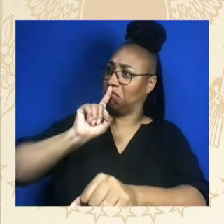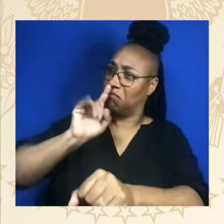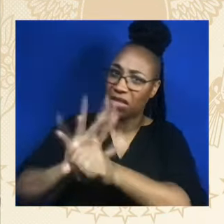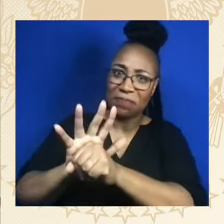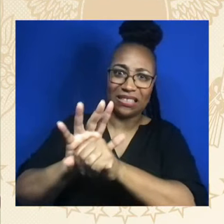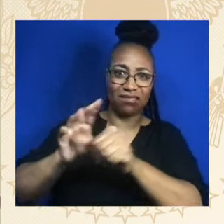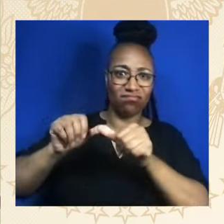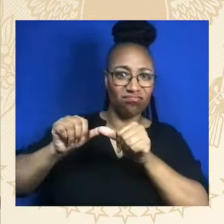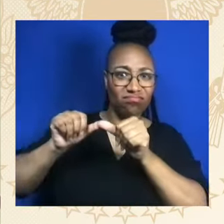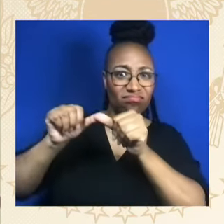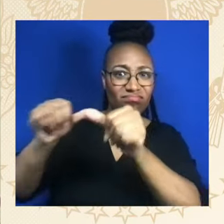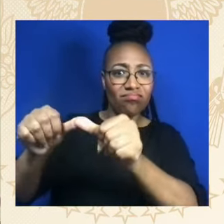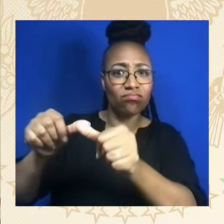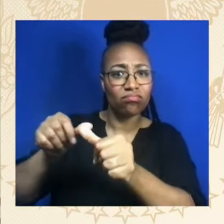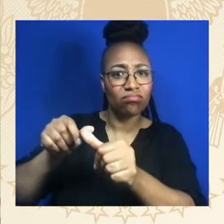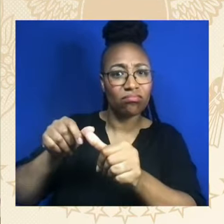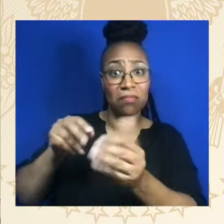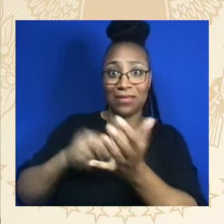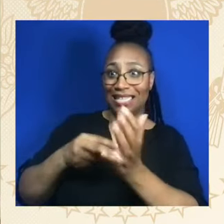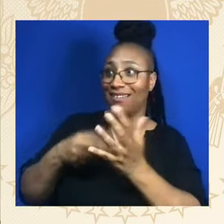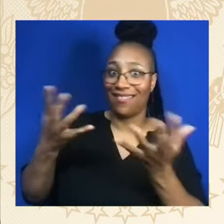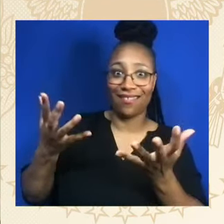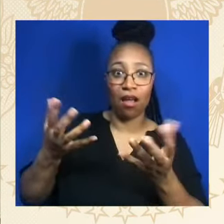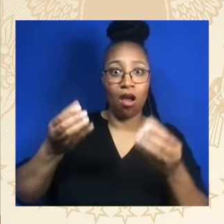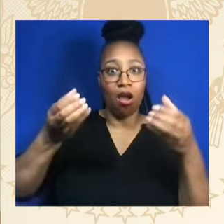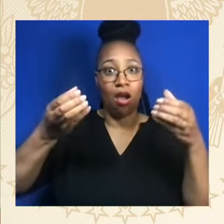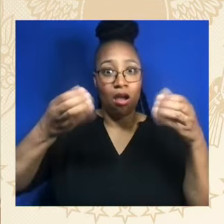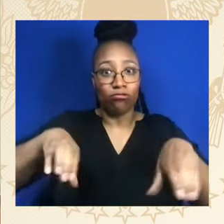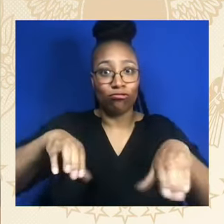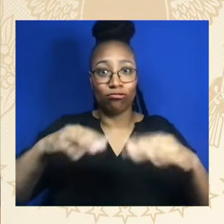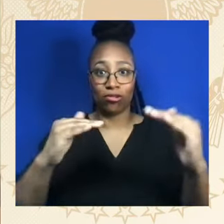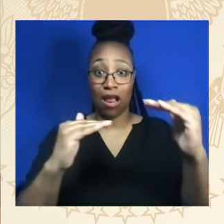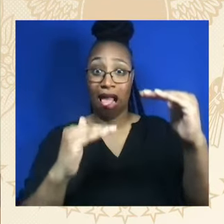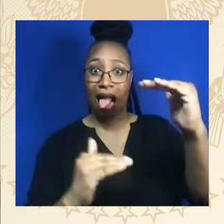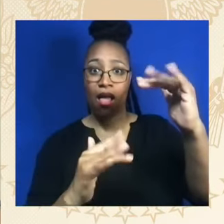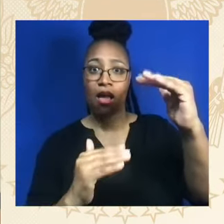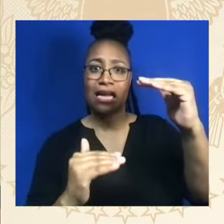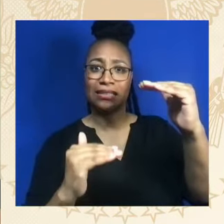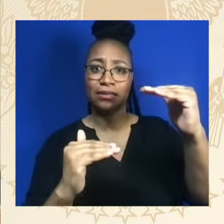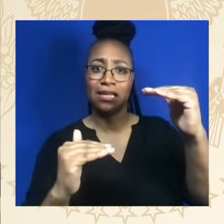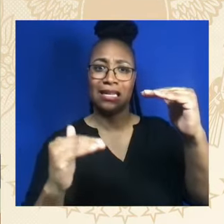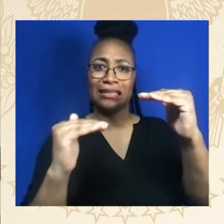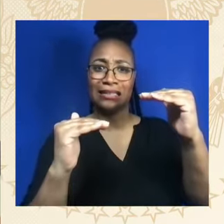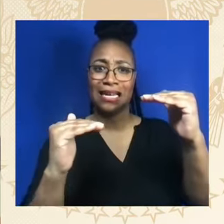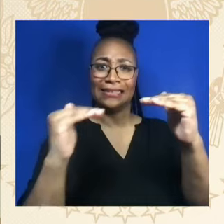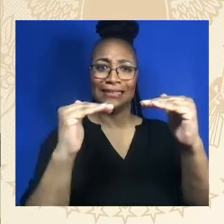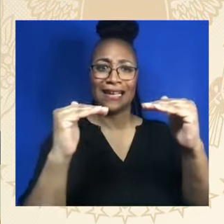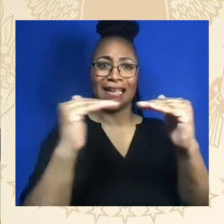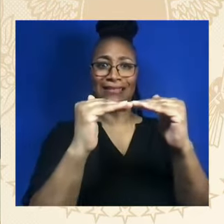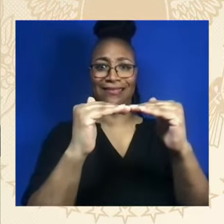join me in welcoming the president of the United States Joe Biden.